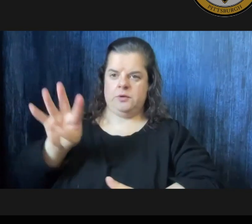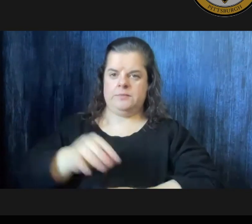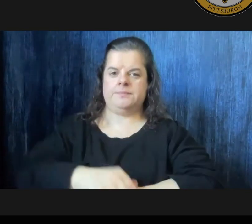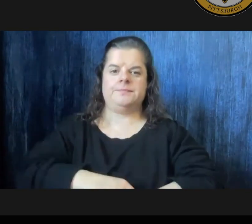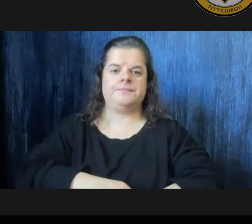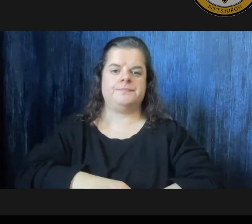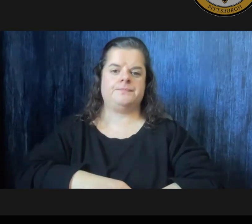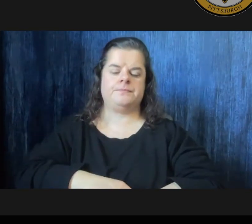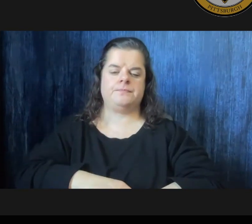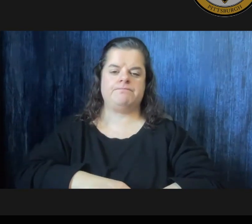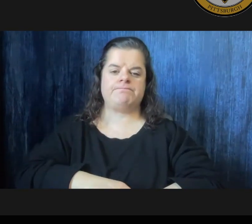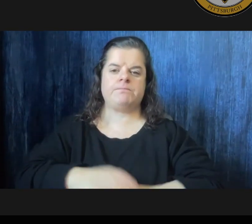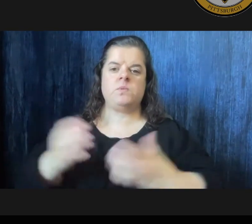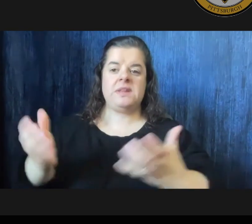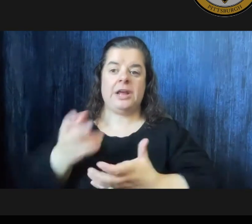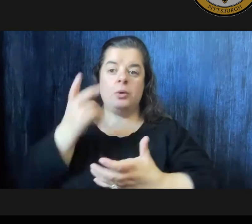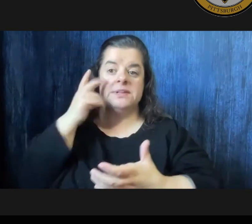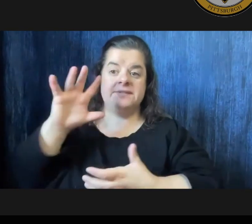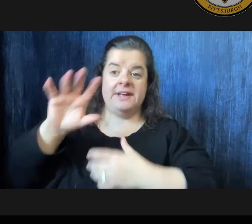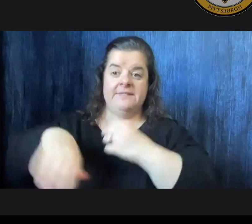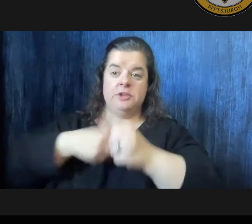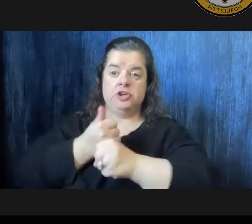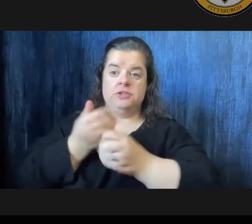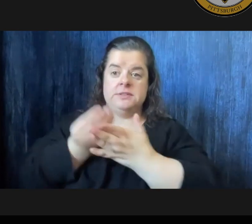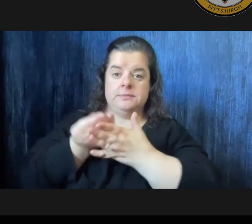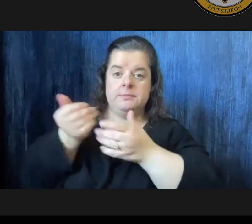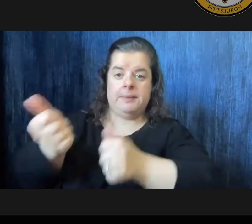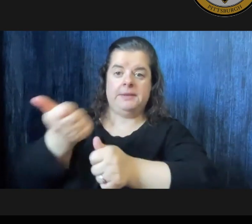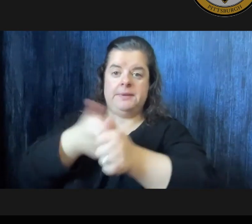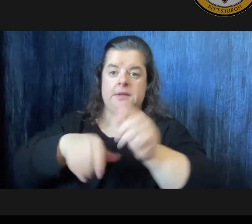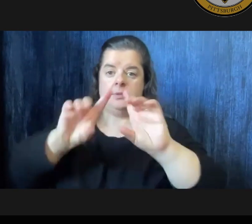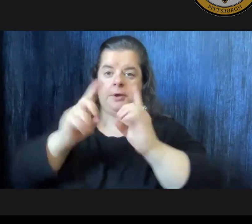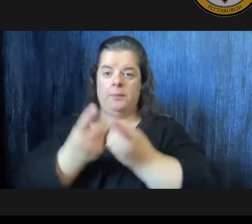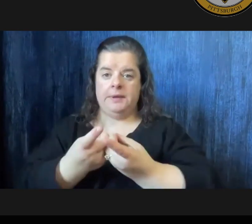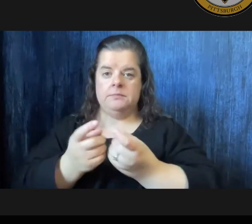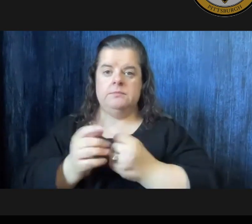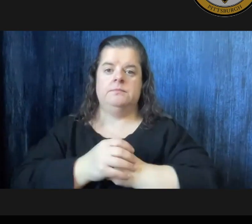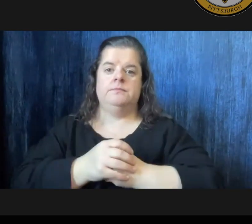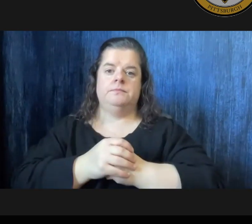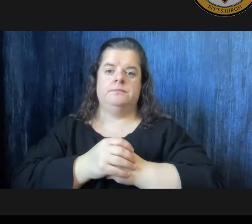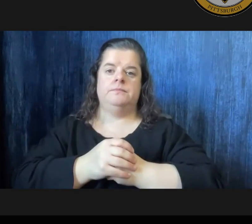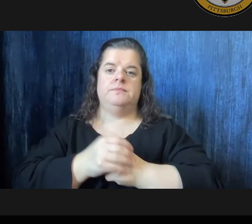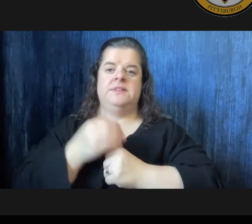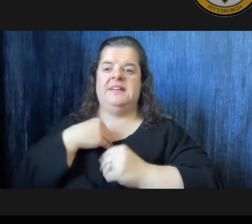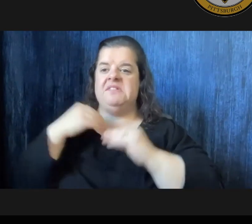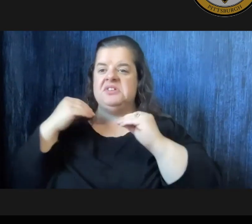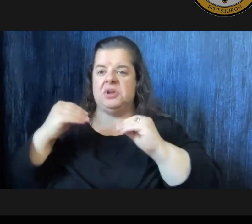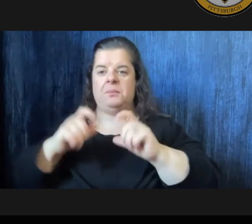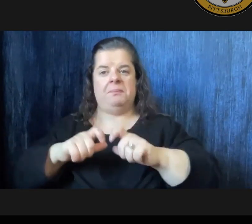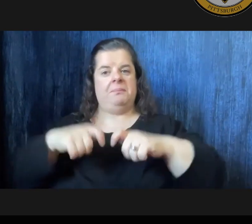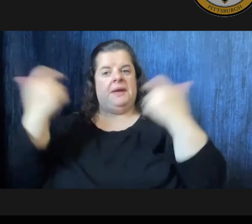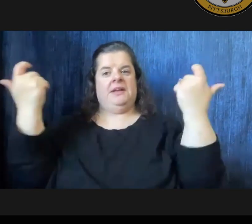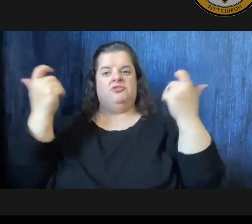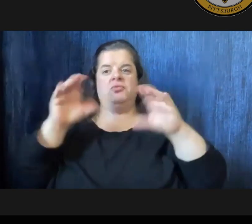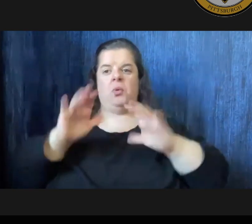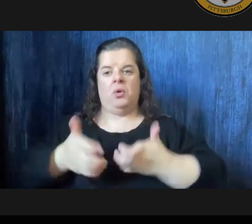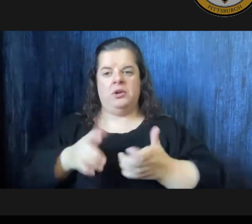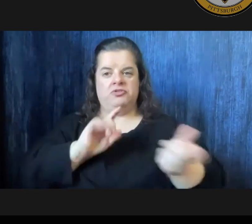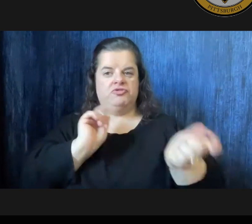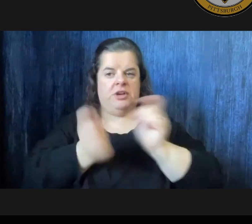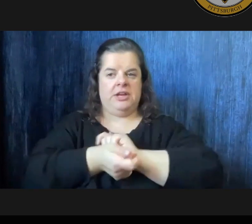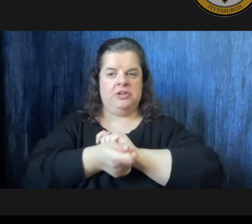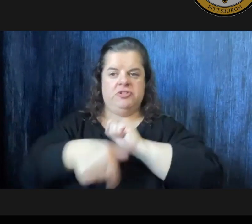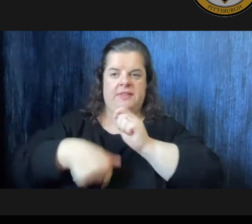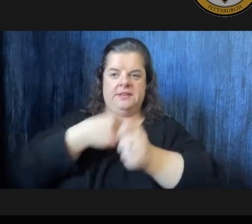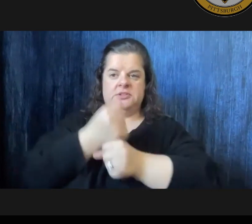here we see the five-year expenditures by department now there were no major organizational changes in this year's